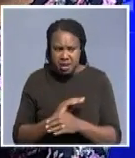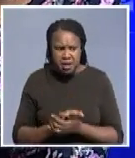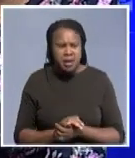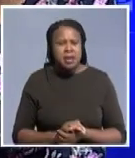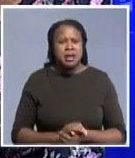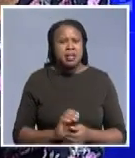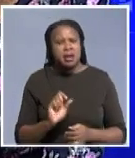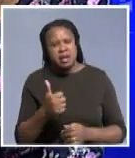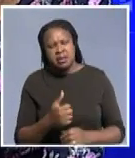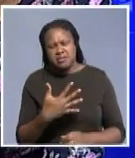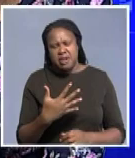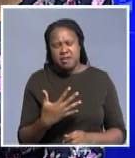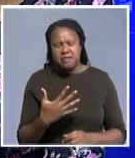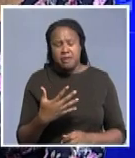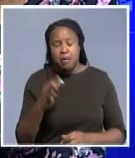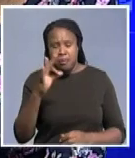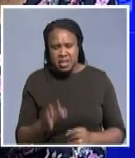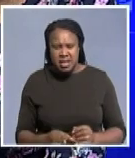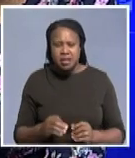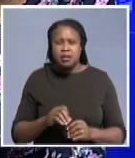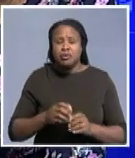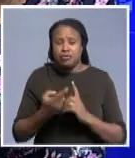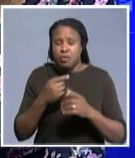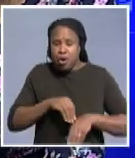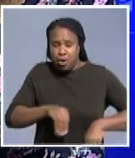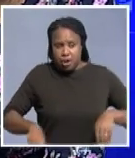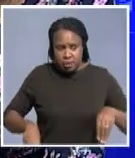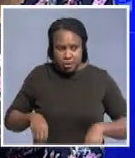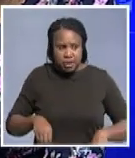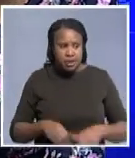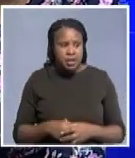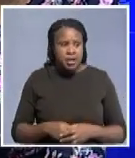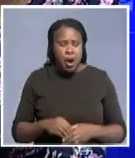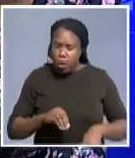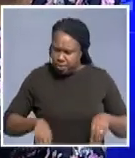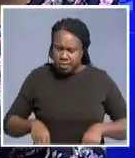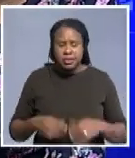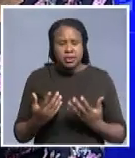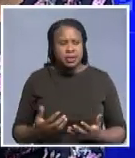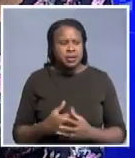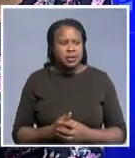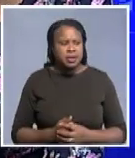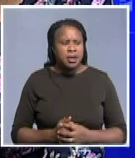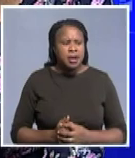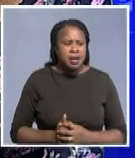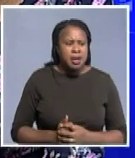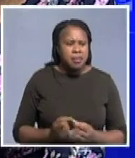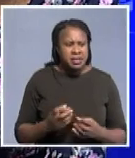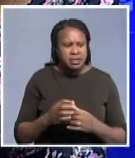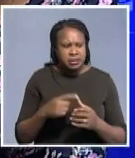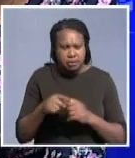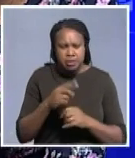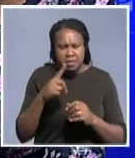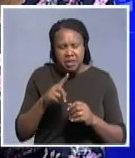rest approximately 5% is for corruption So definitely is an issue in is an issue in our country not only the money leaving but also the type of